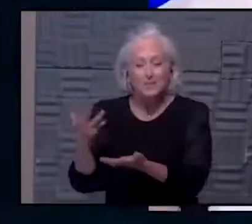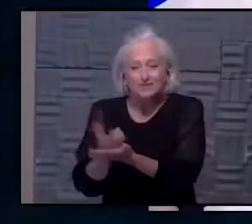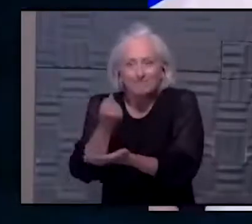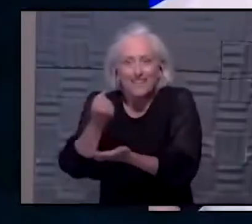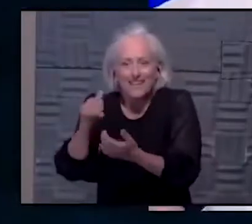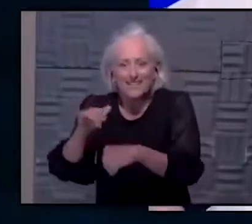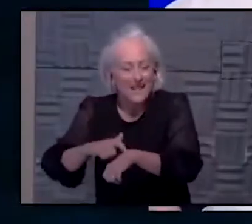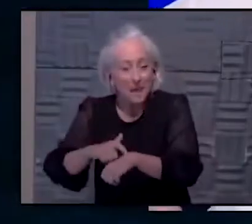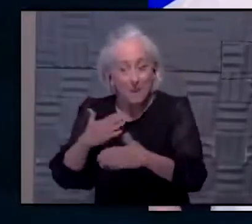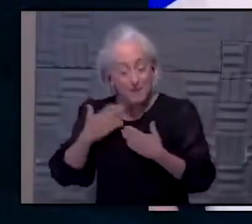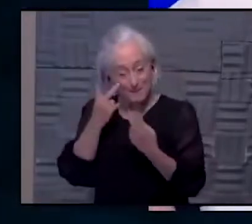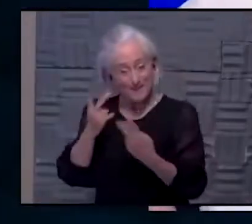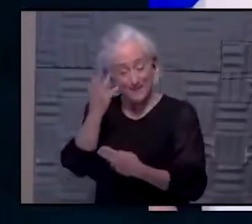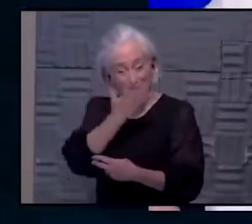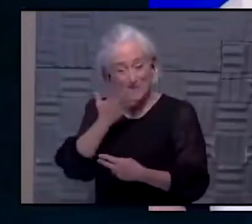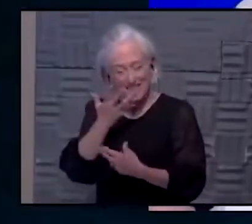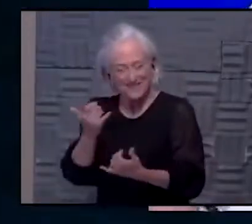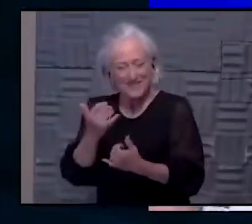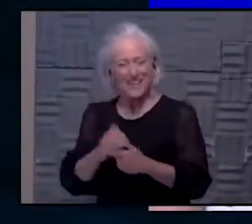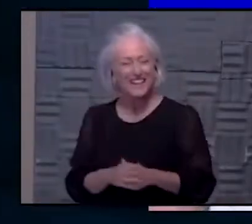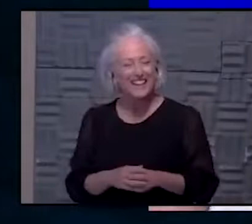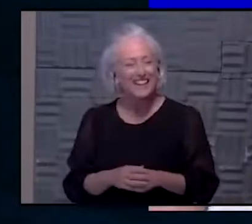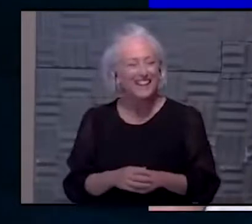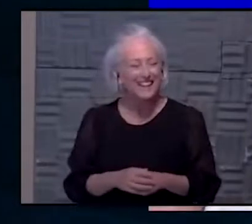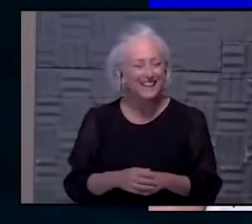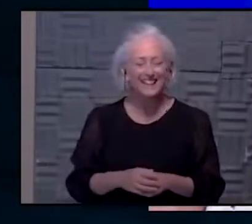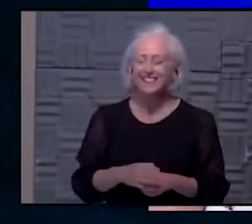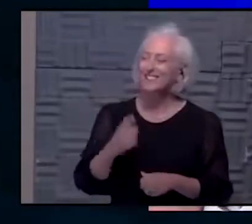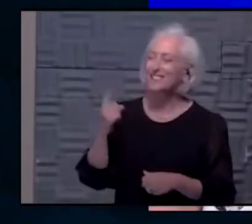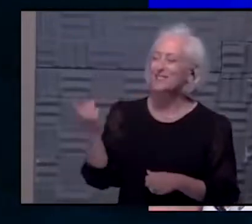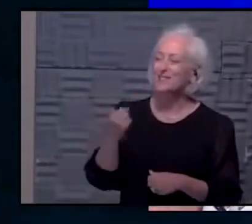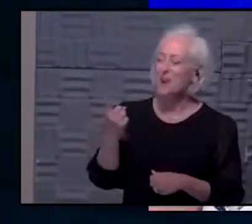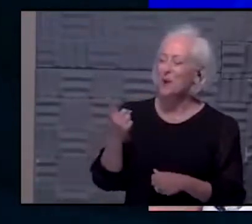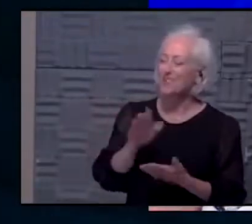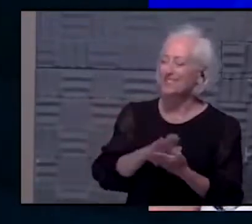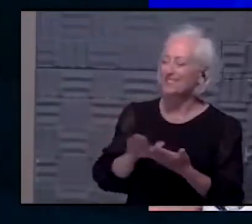I'm so surprises no one. And she always has been.